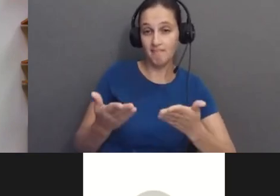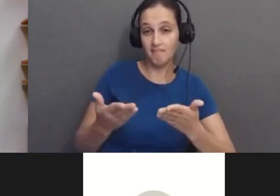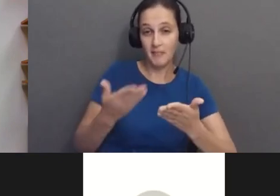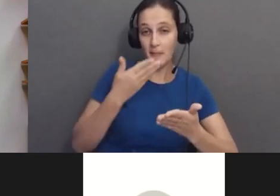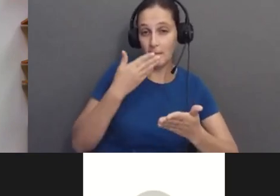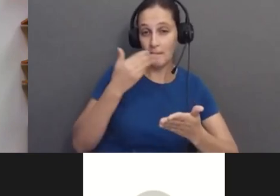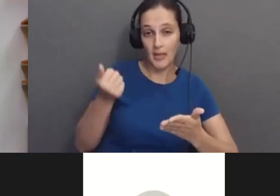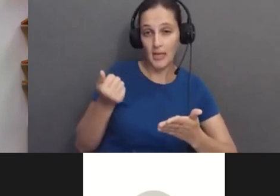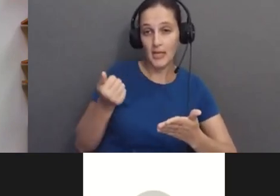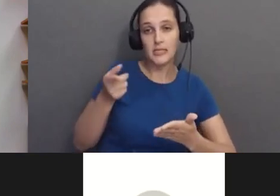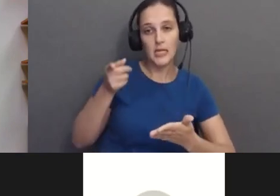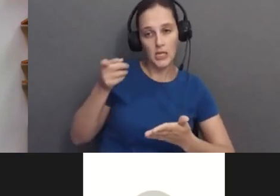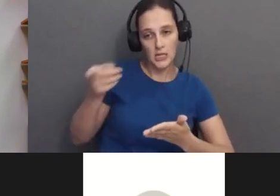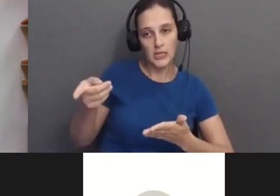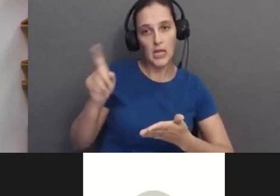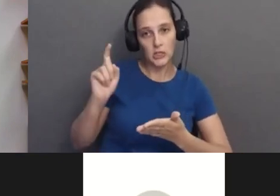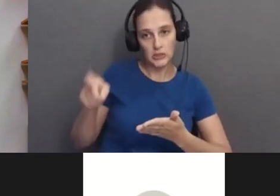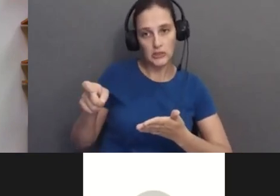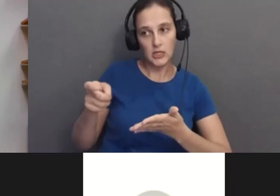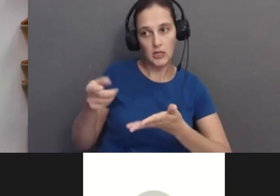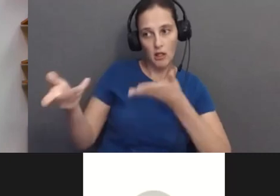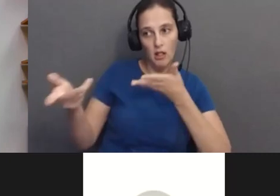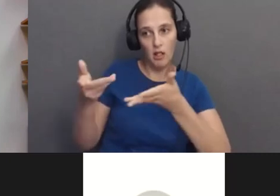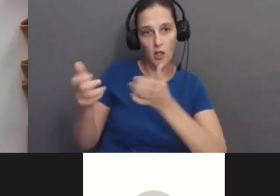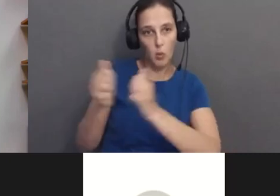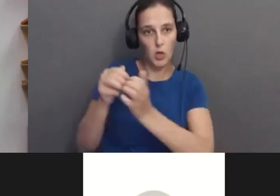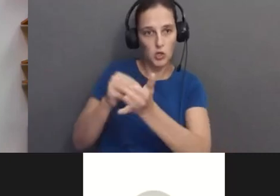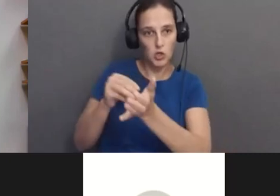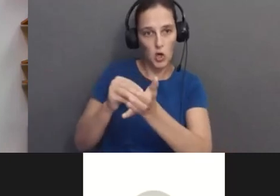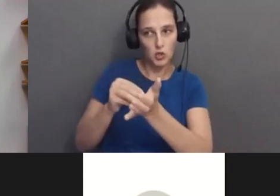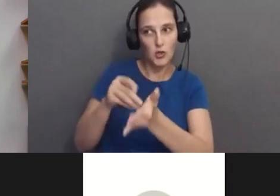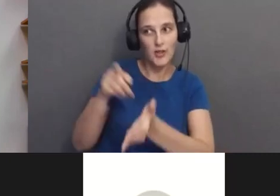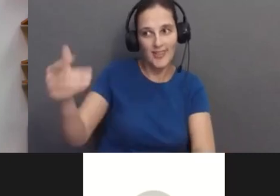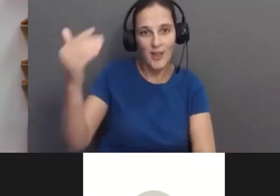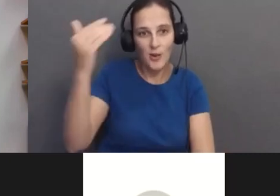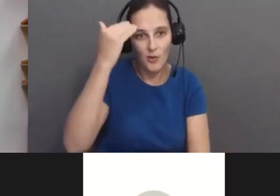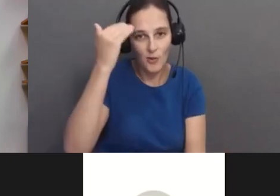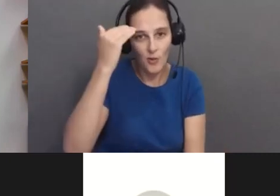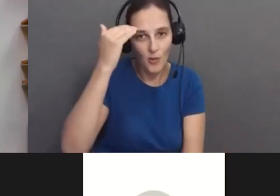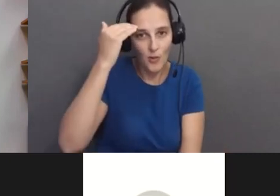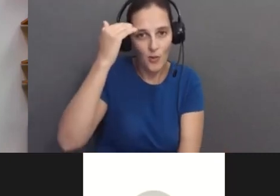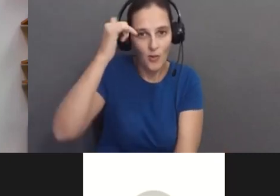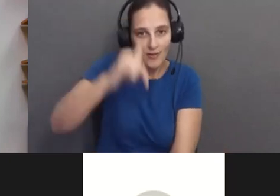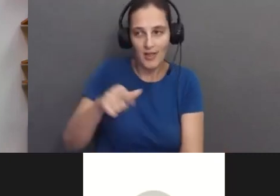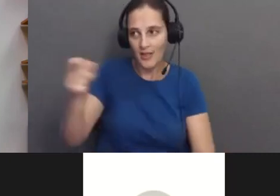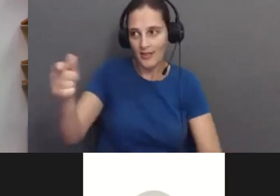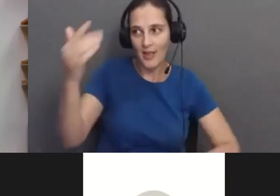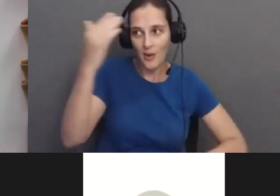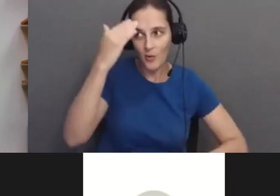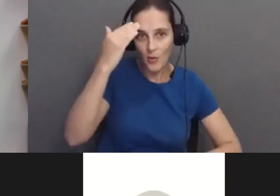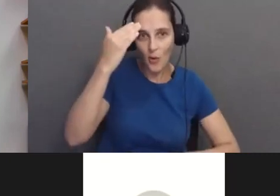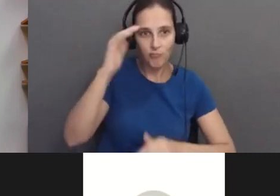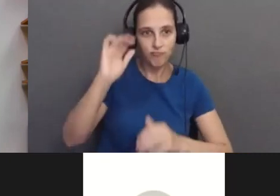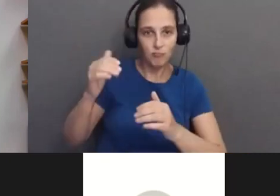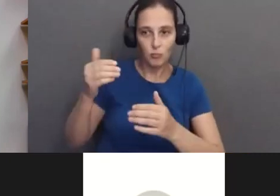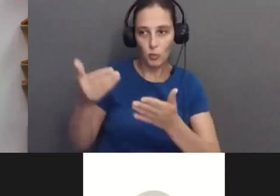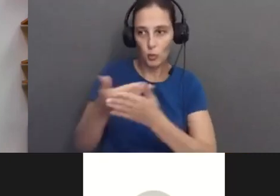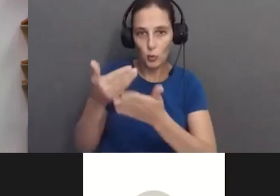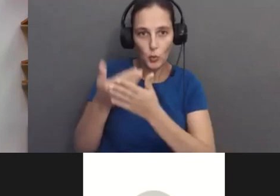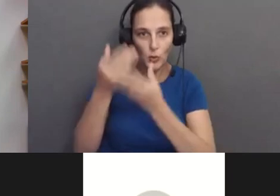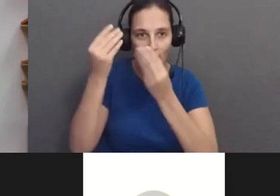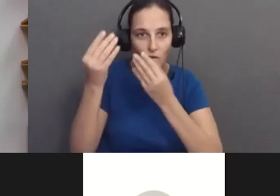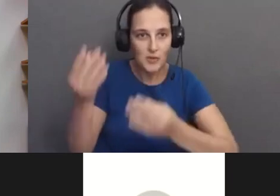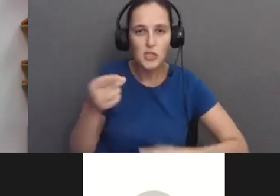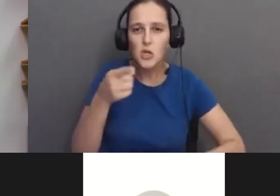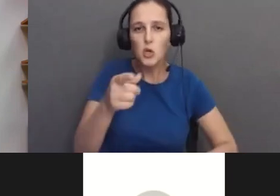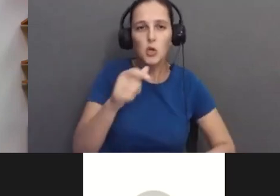talking to a provider who has heard of this, and is up to date on what is happening. And do not be afraid to go somewhere else